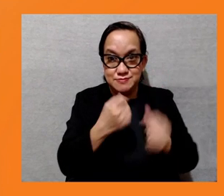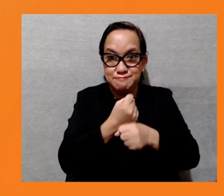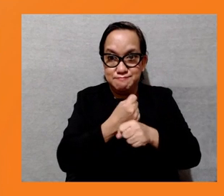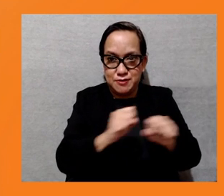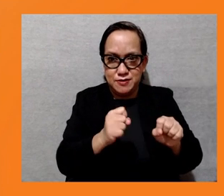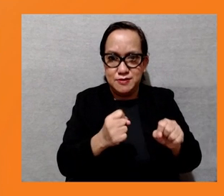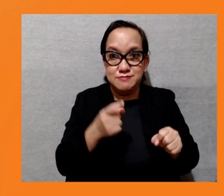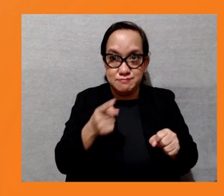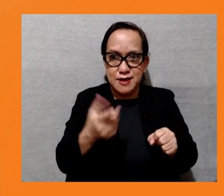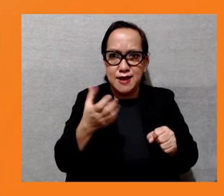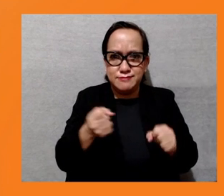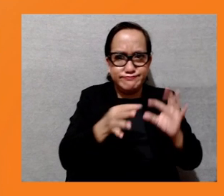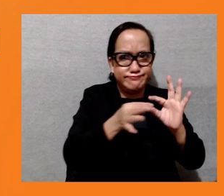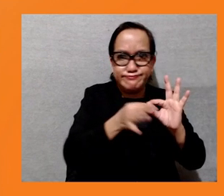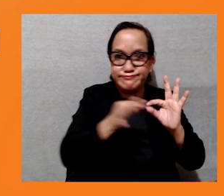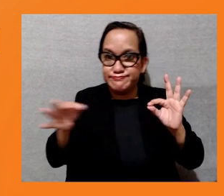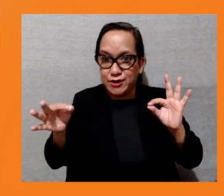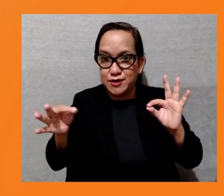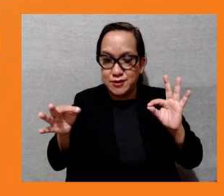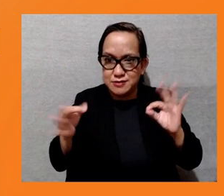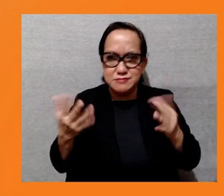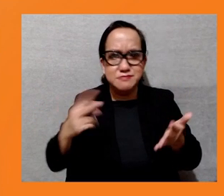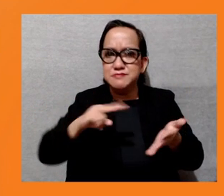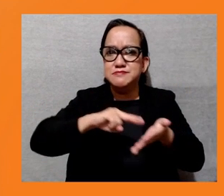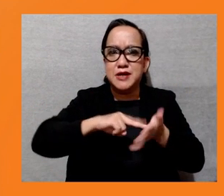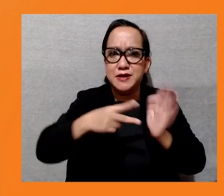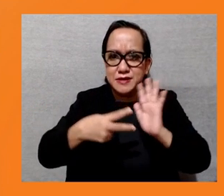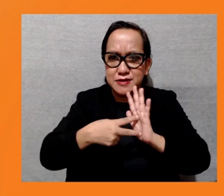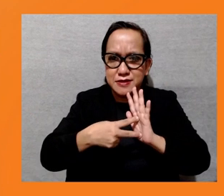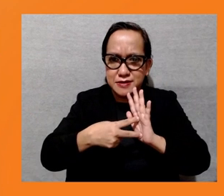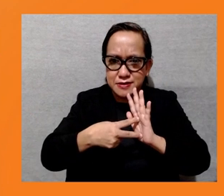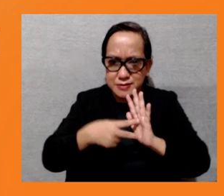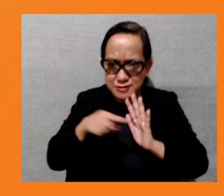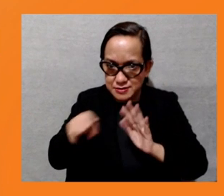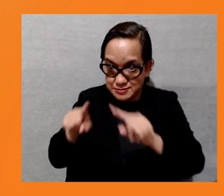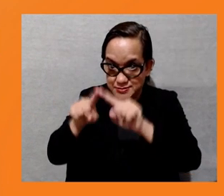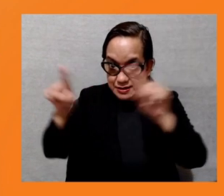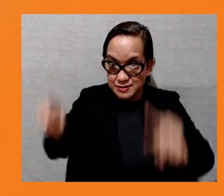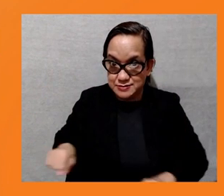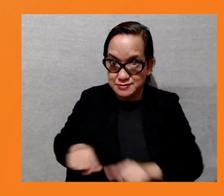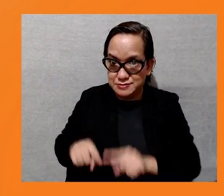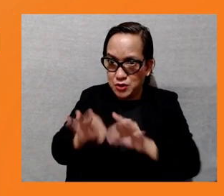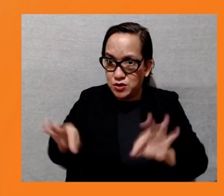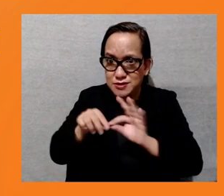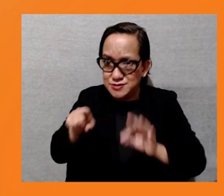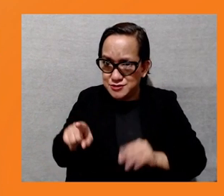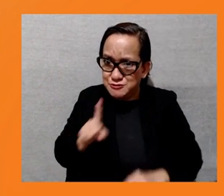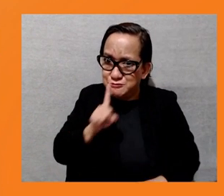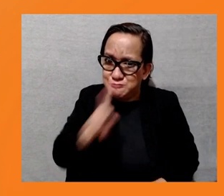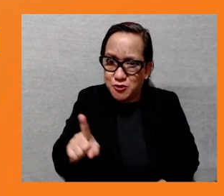importance of the policy, in essence, it is meant to protect the environment and the project affected